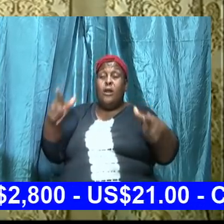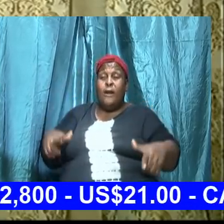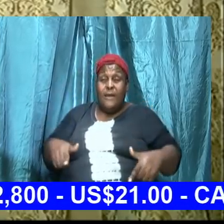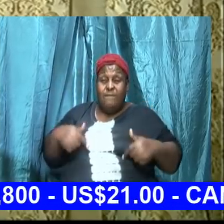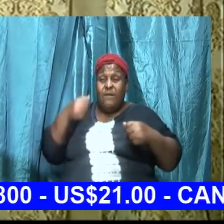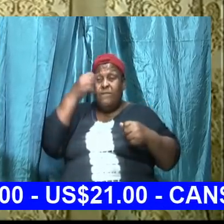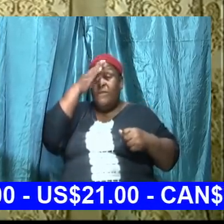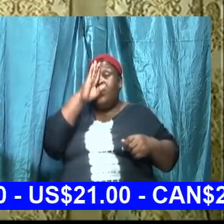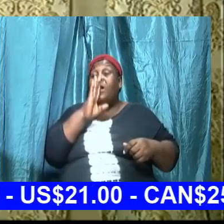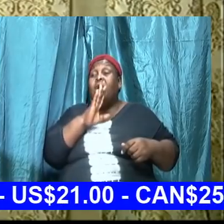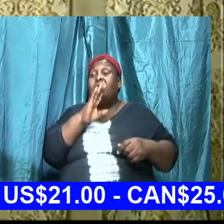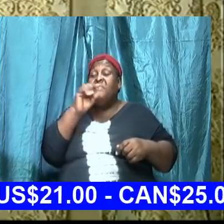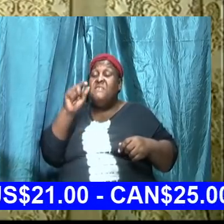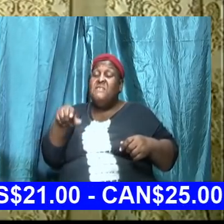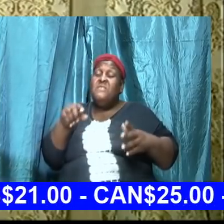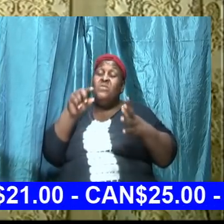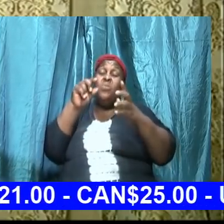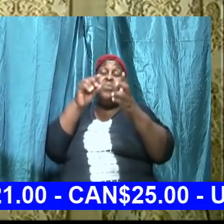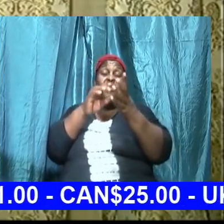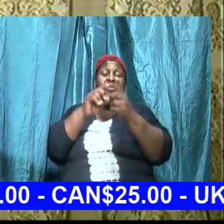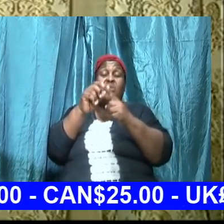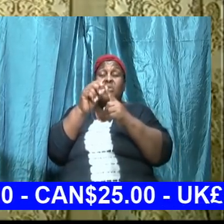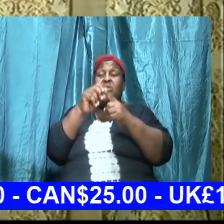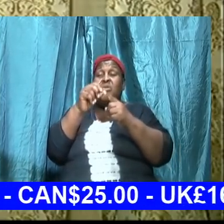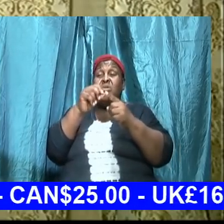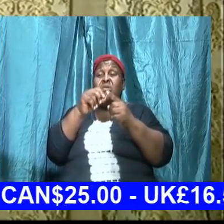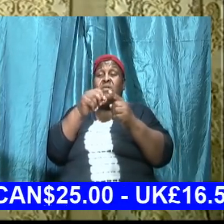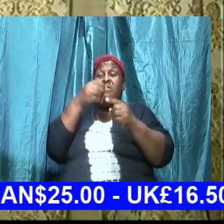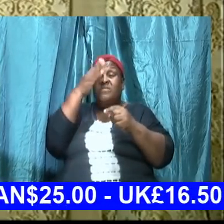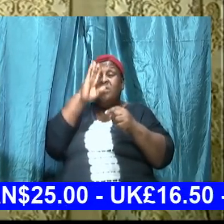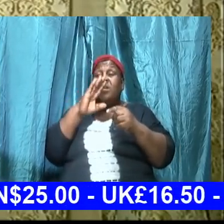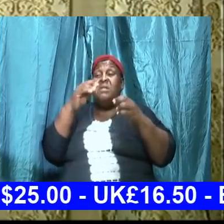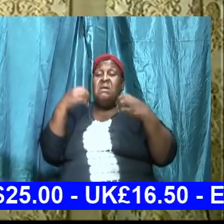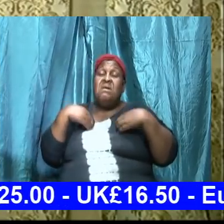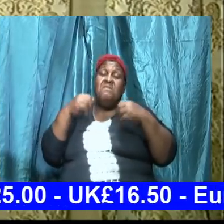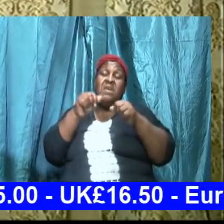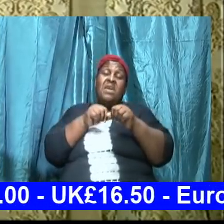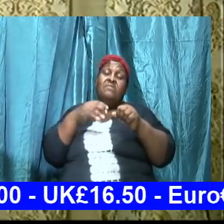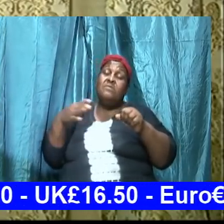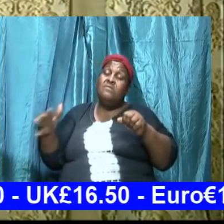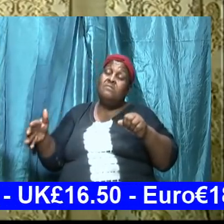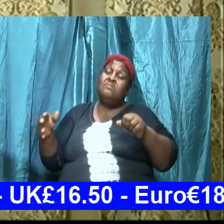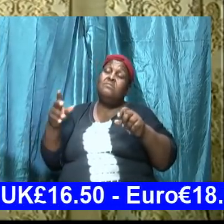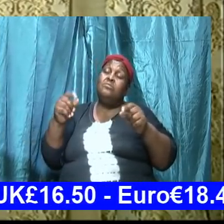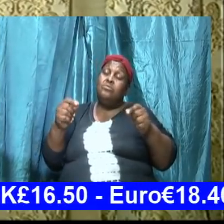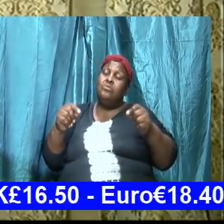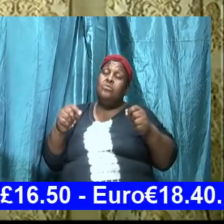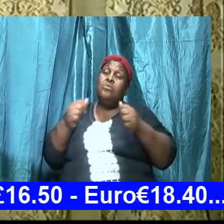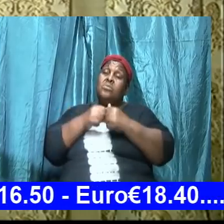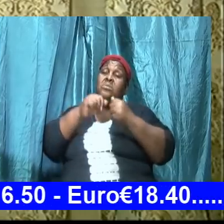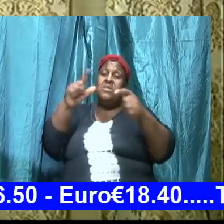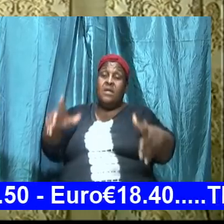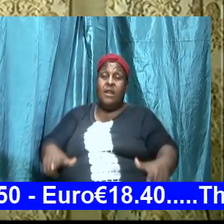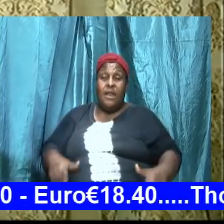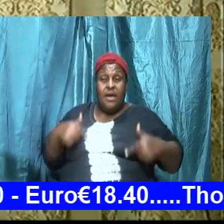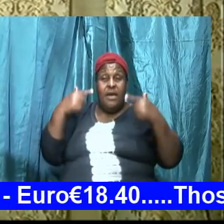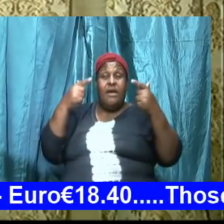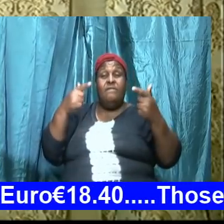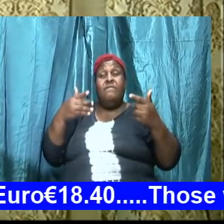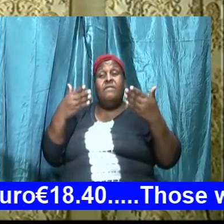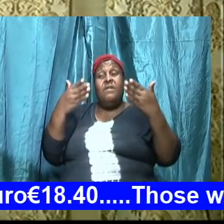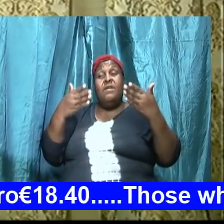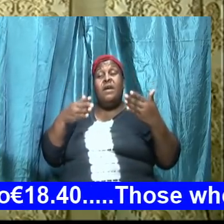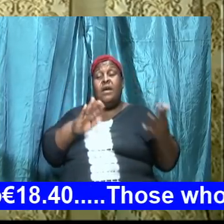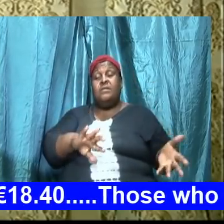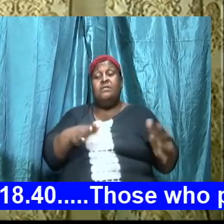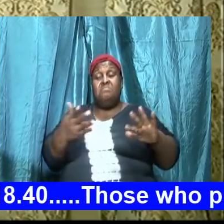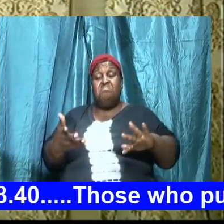this has everything to do with life and death the adversary is going to come and he's going to try you